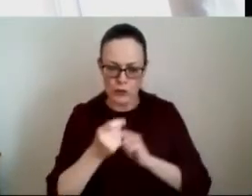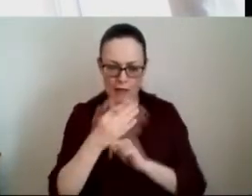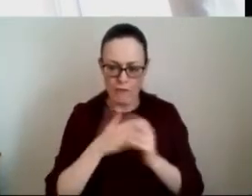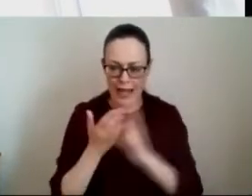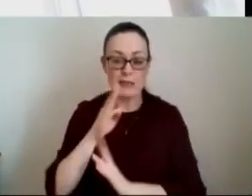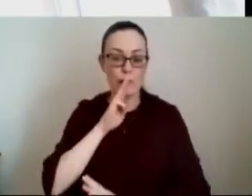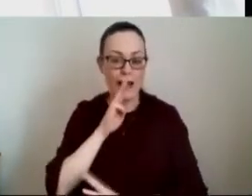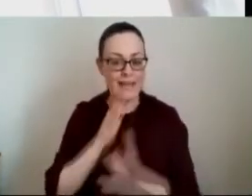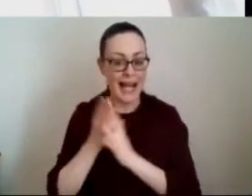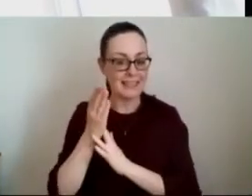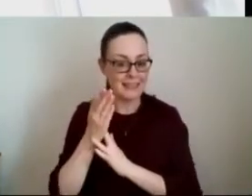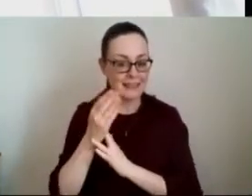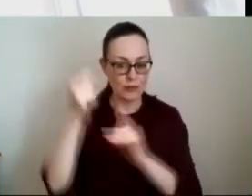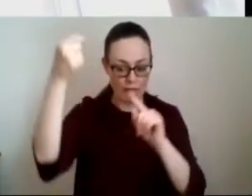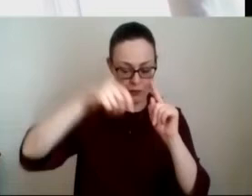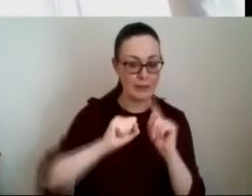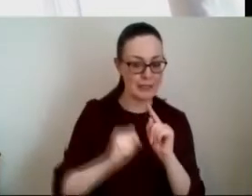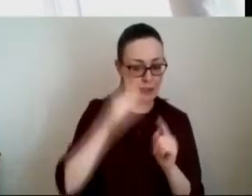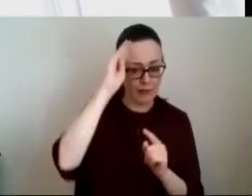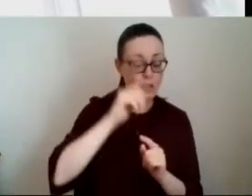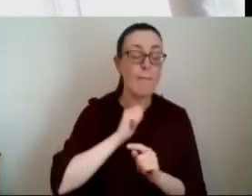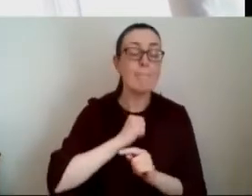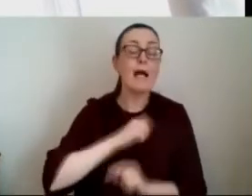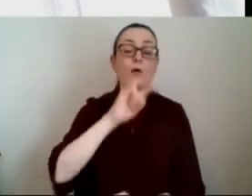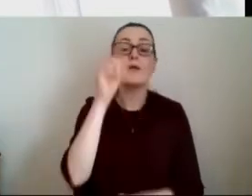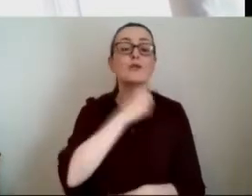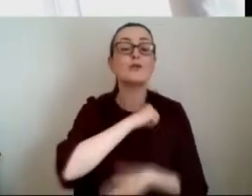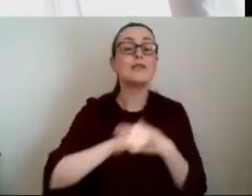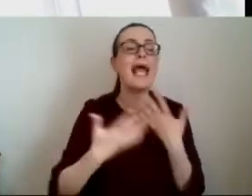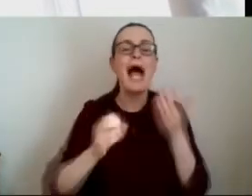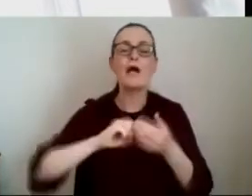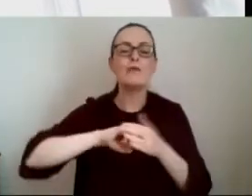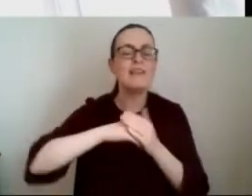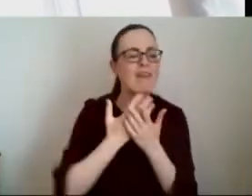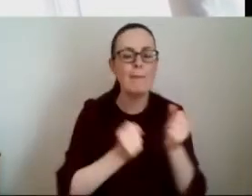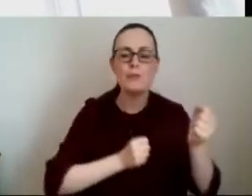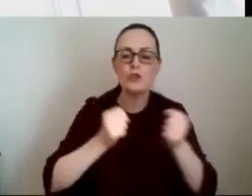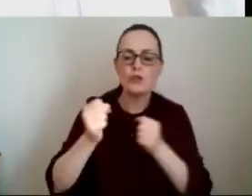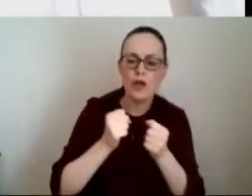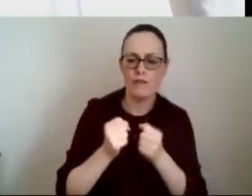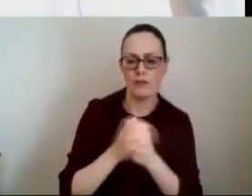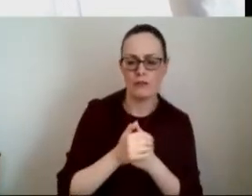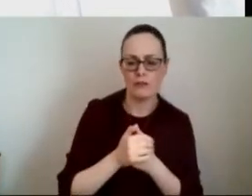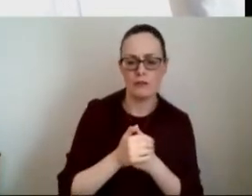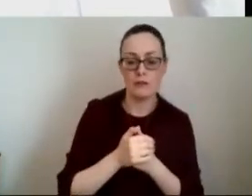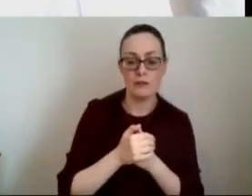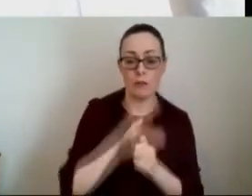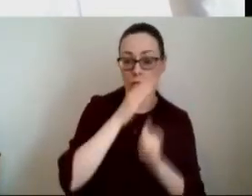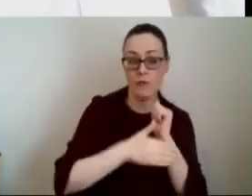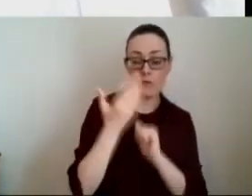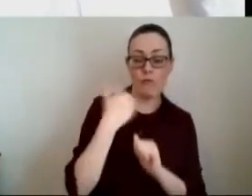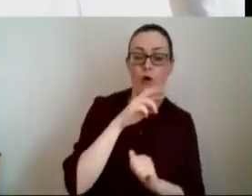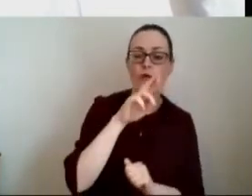in the south of ireland so i suppose my question today is how do we develop our services like we've done with with radiotherapy services in dairy